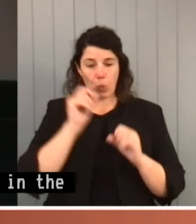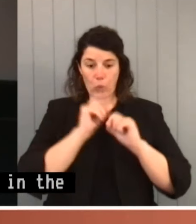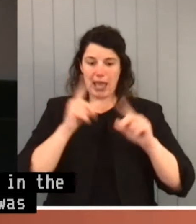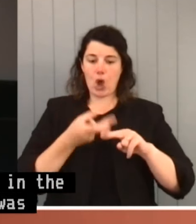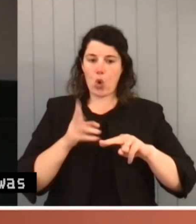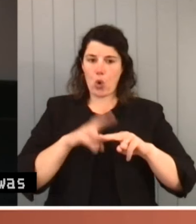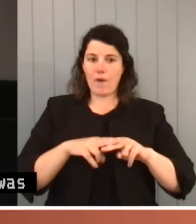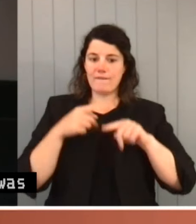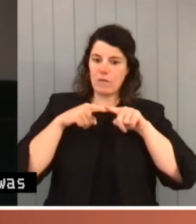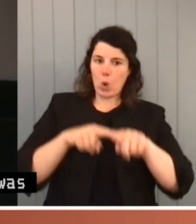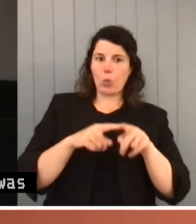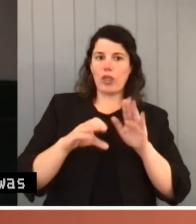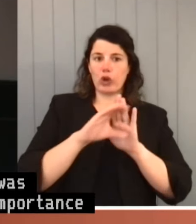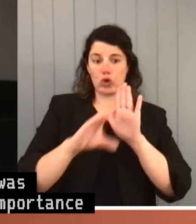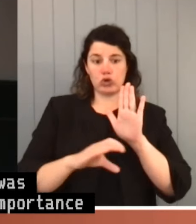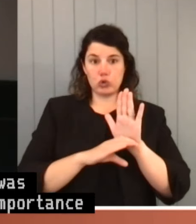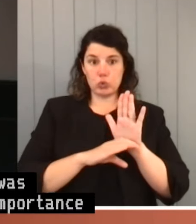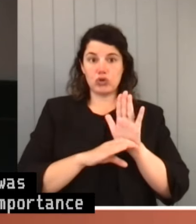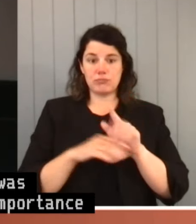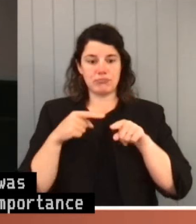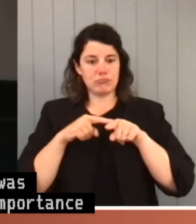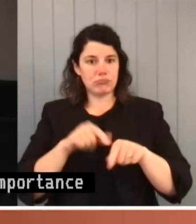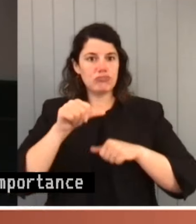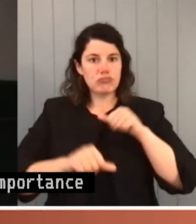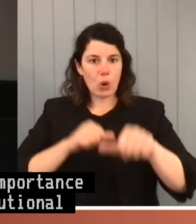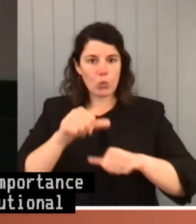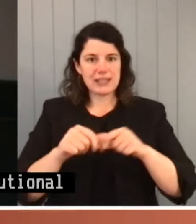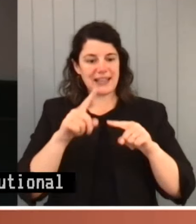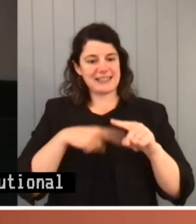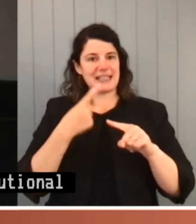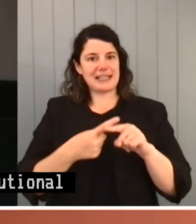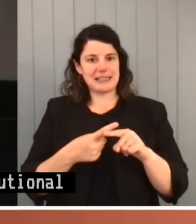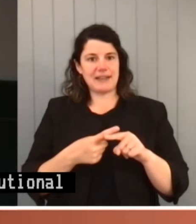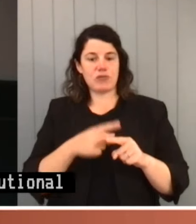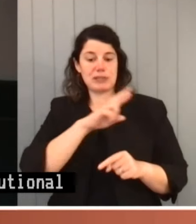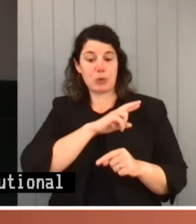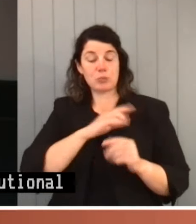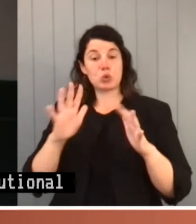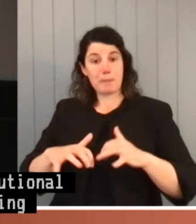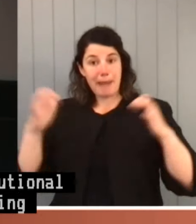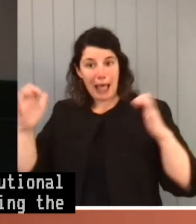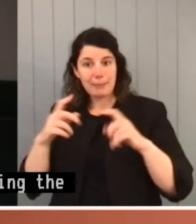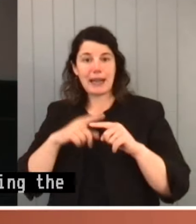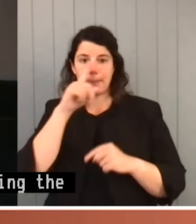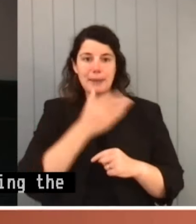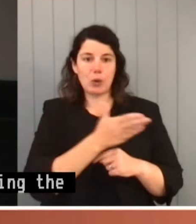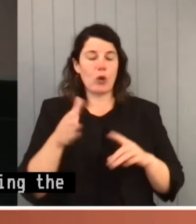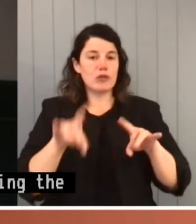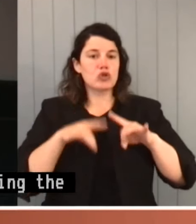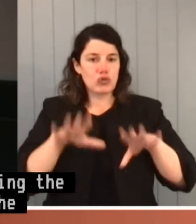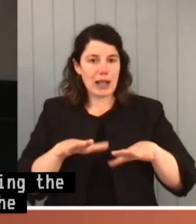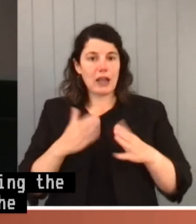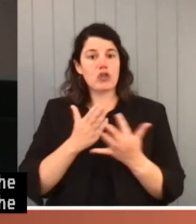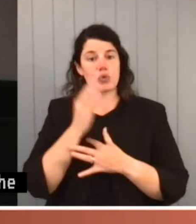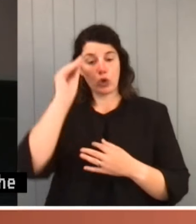constitutional role of the Senate in holding the executive accountable to the Parliament and the people through the committee and inquiry